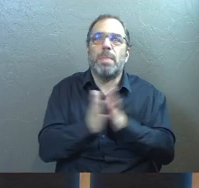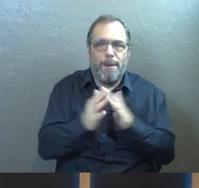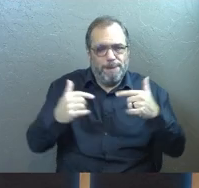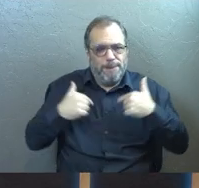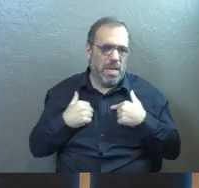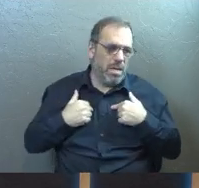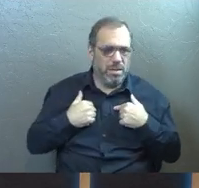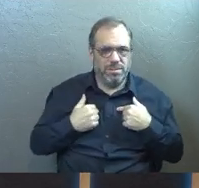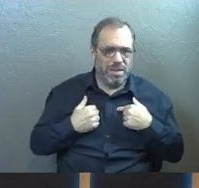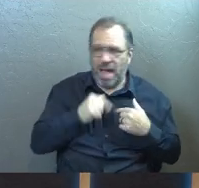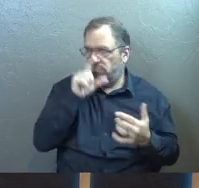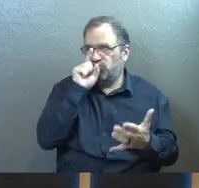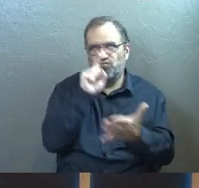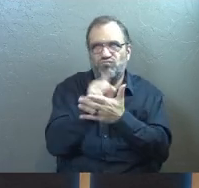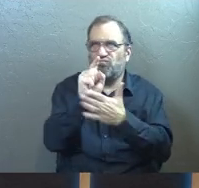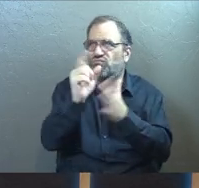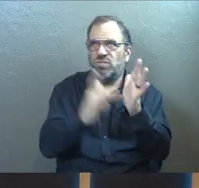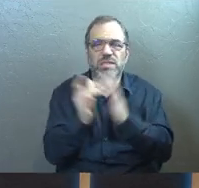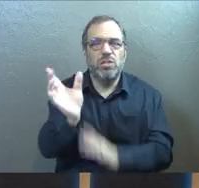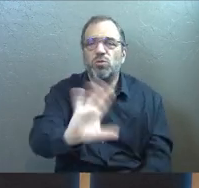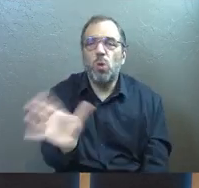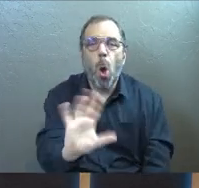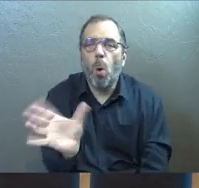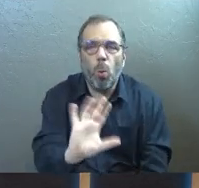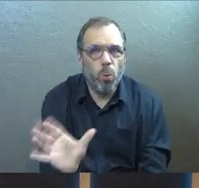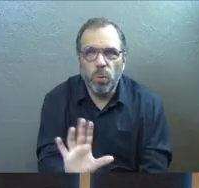just the person who never fell in love with Jesus. No.